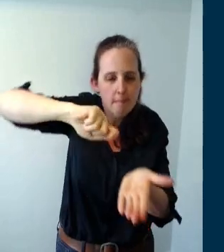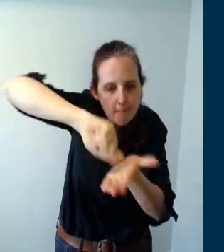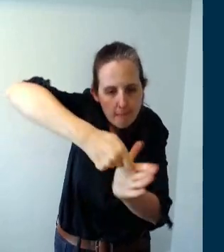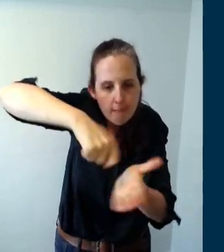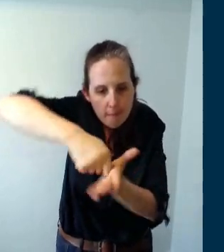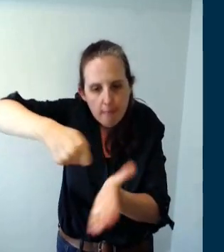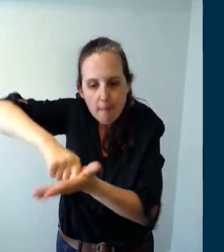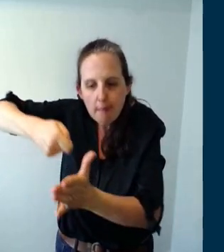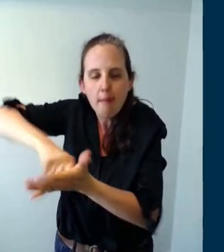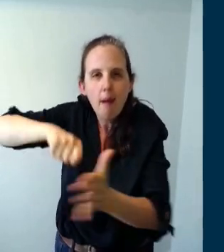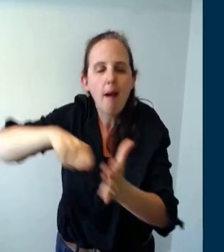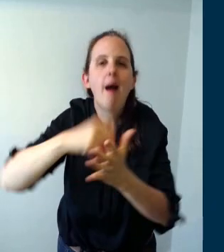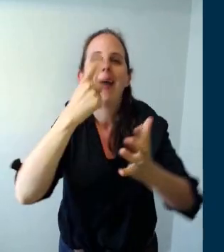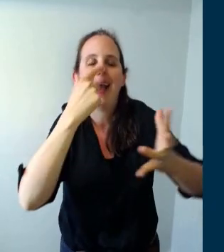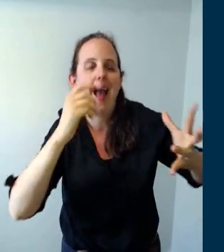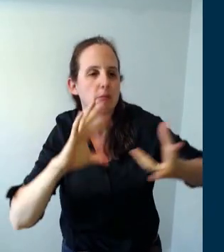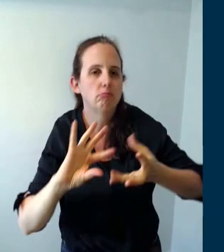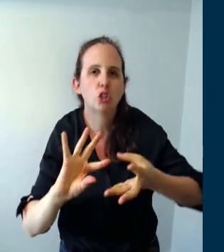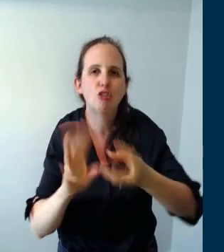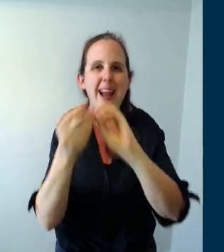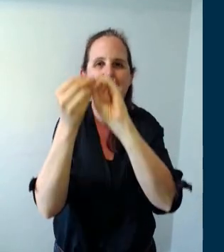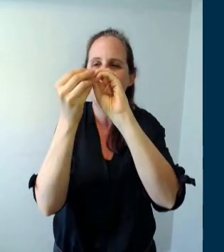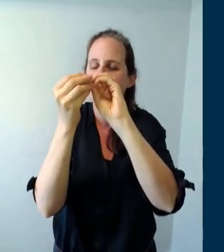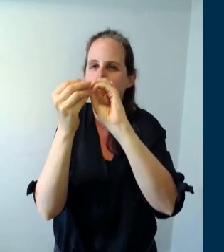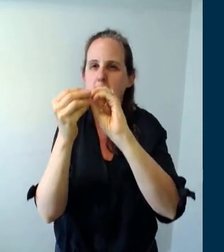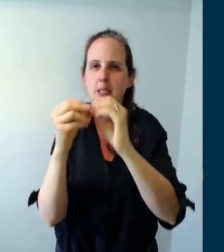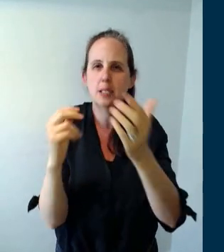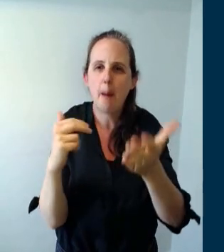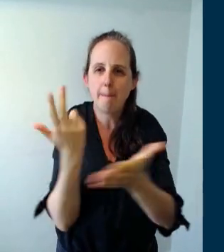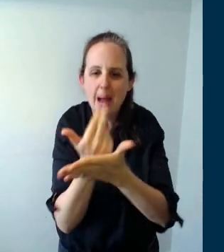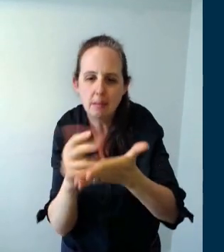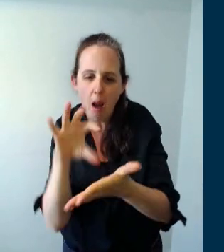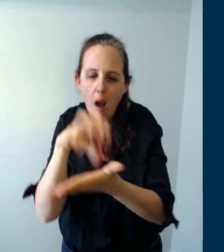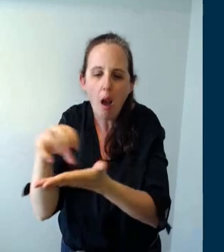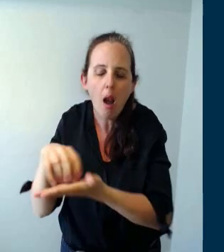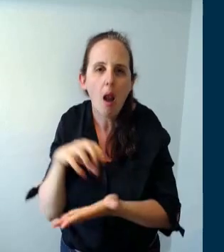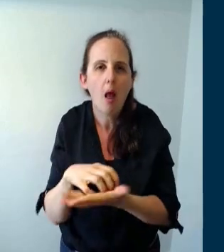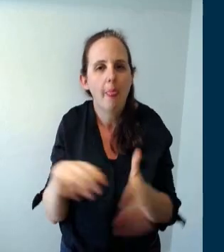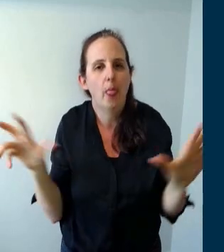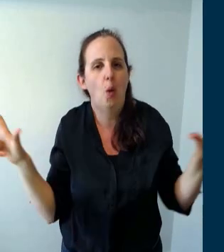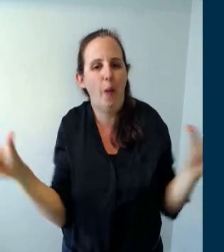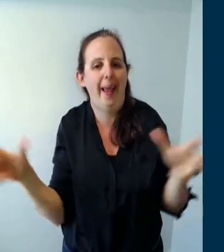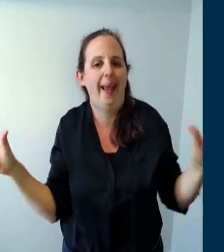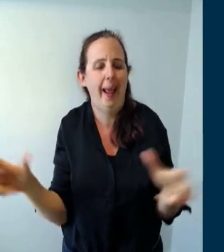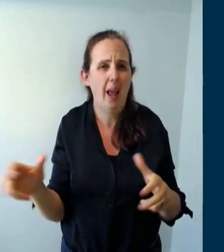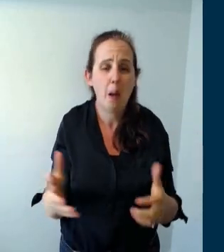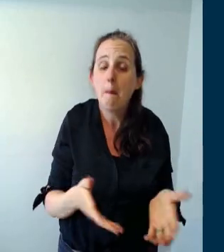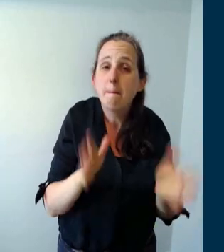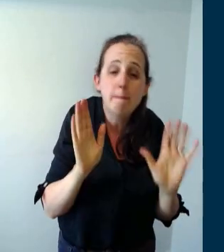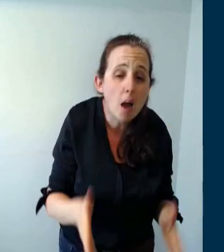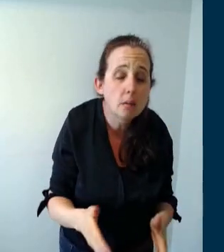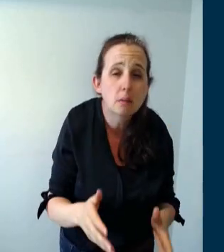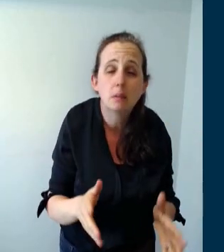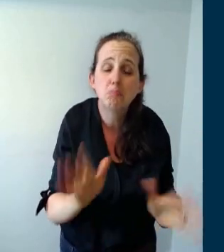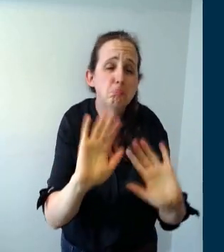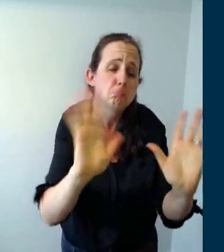emboss or engrave if you like the wings obviously you don't have to do that